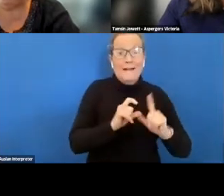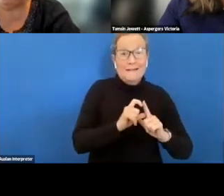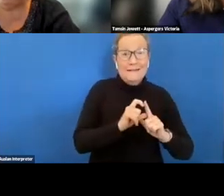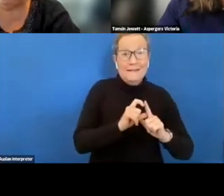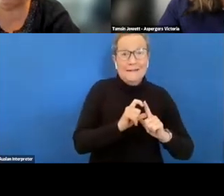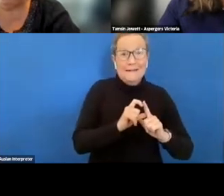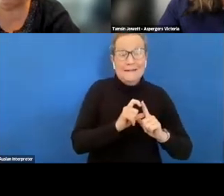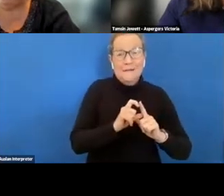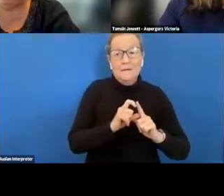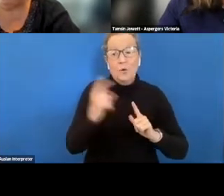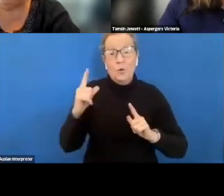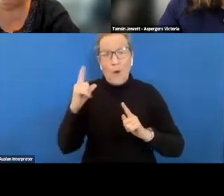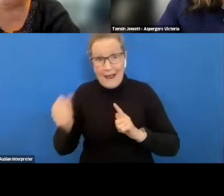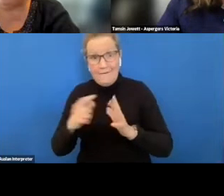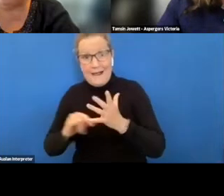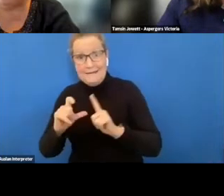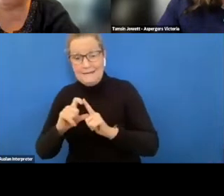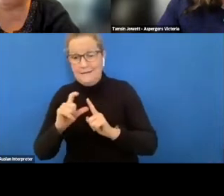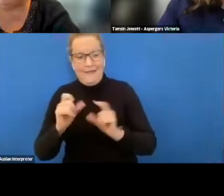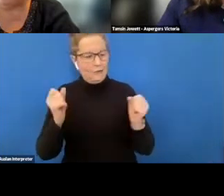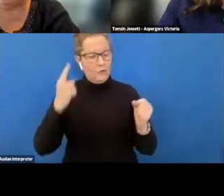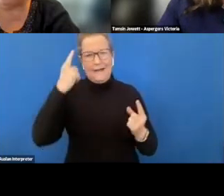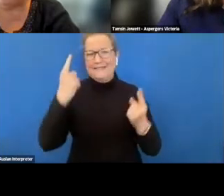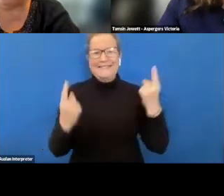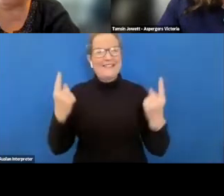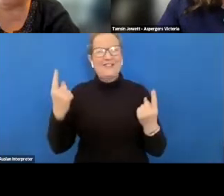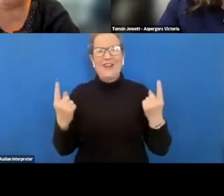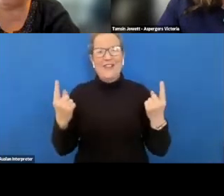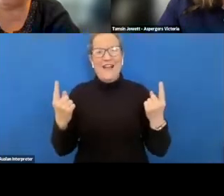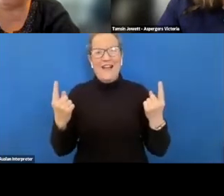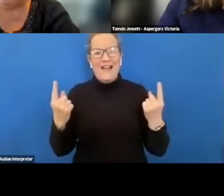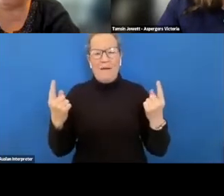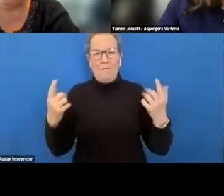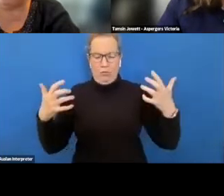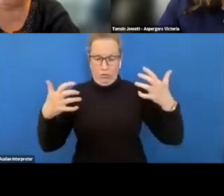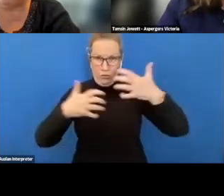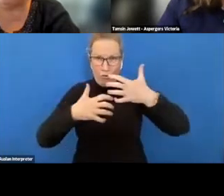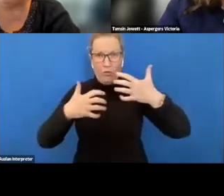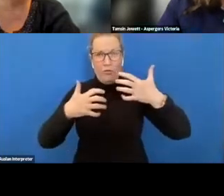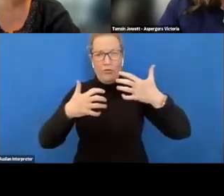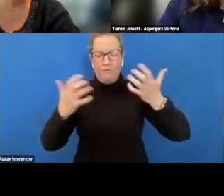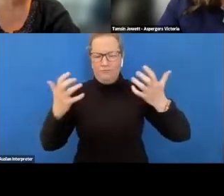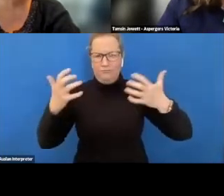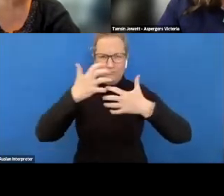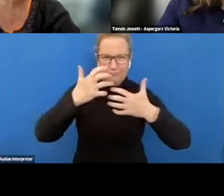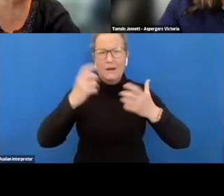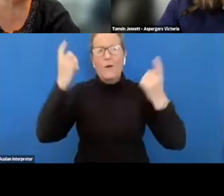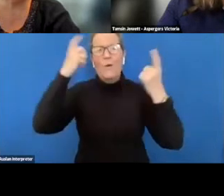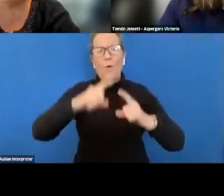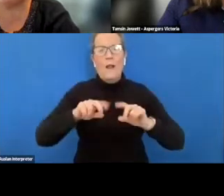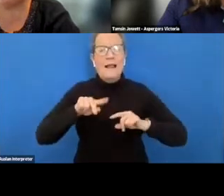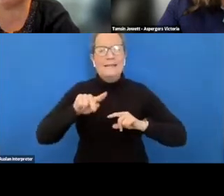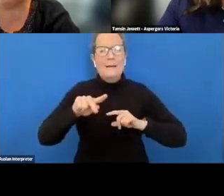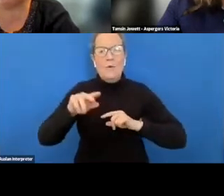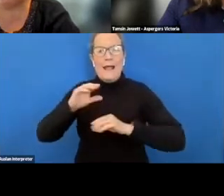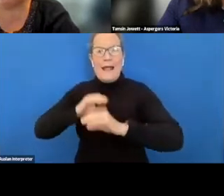and vice versa um so it we call this a double empathy issue both